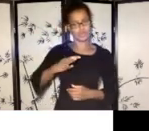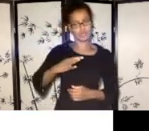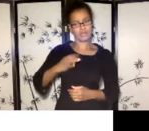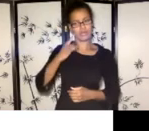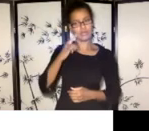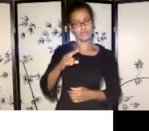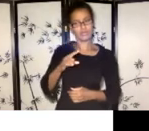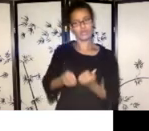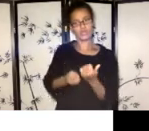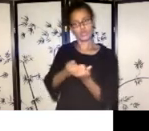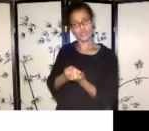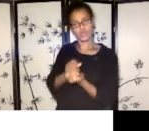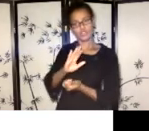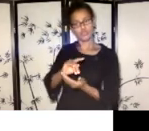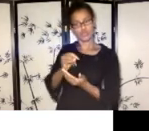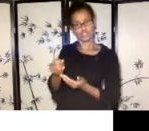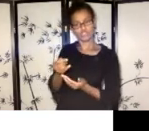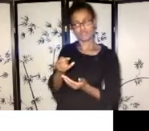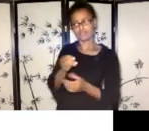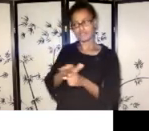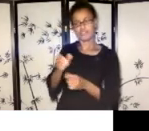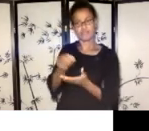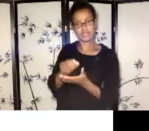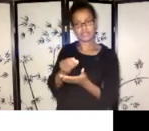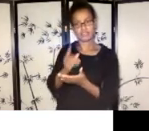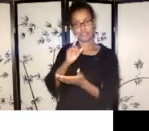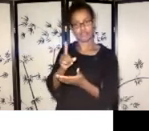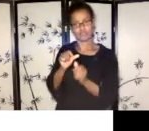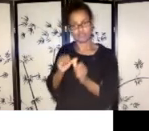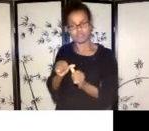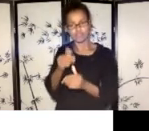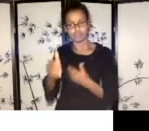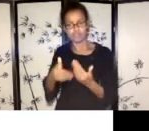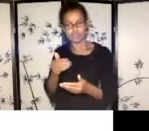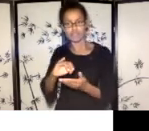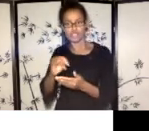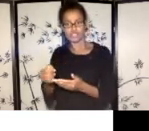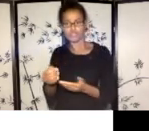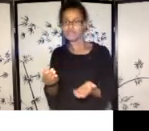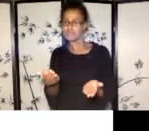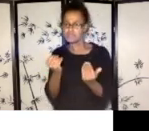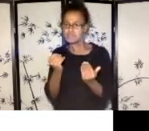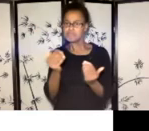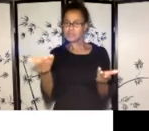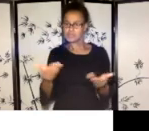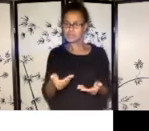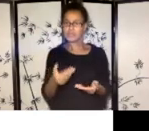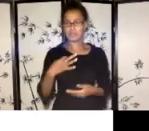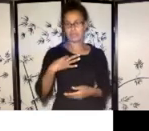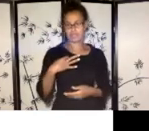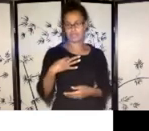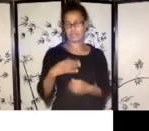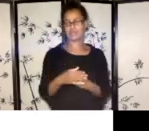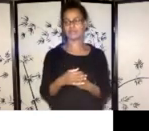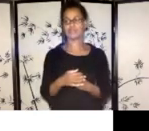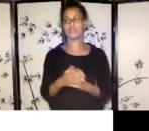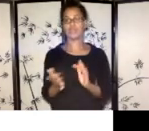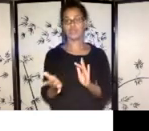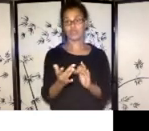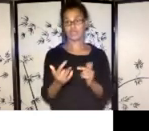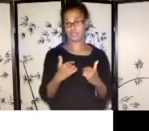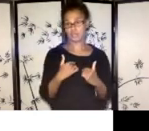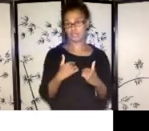project. You're encouraged to do so and just to email me or call me about like how